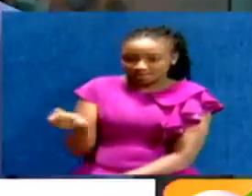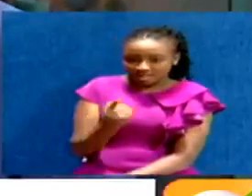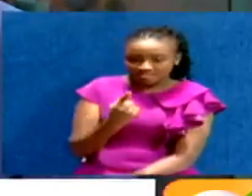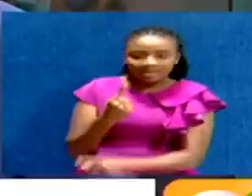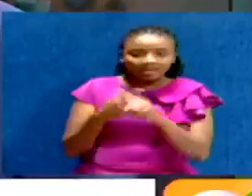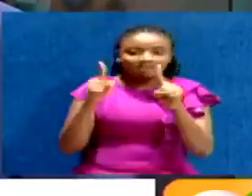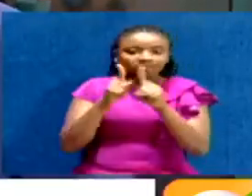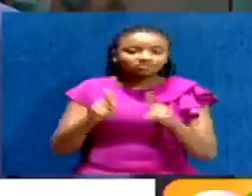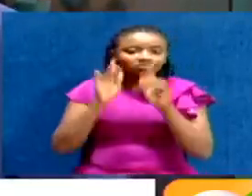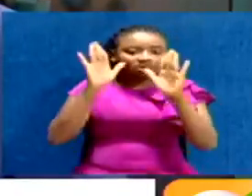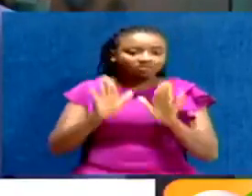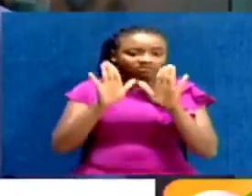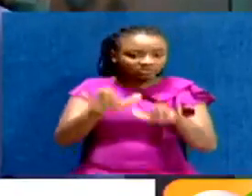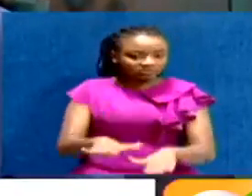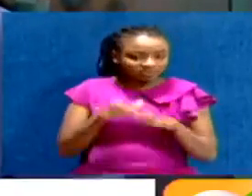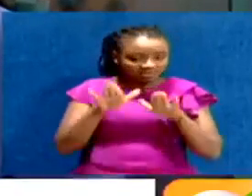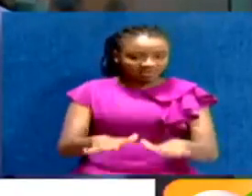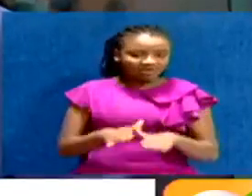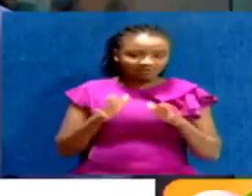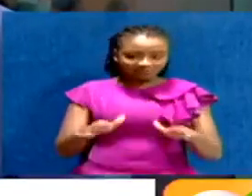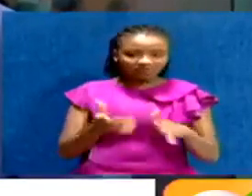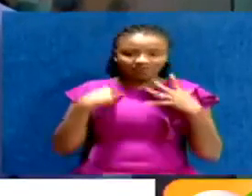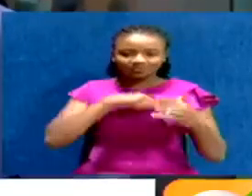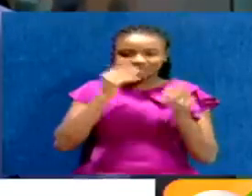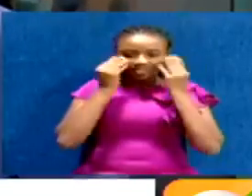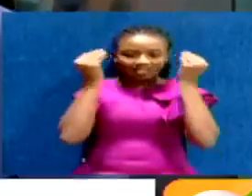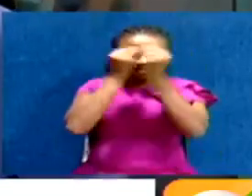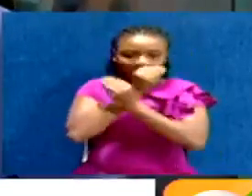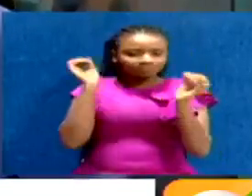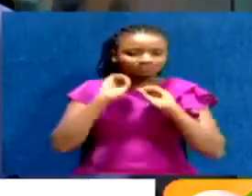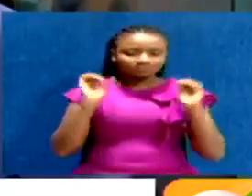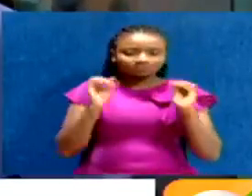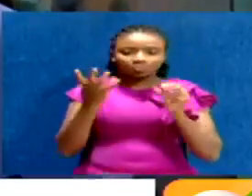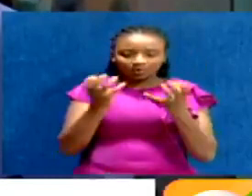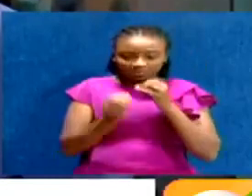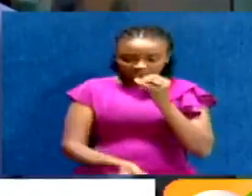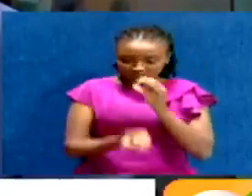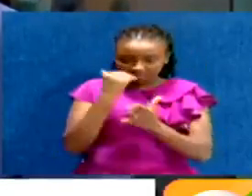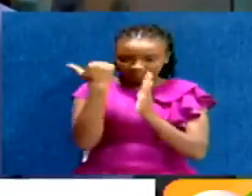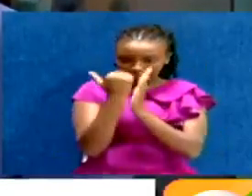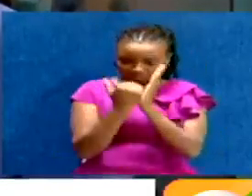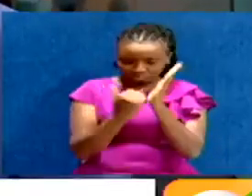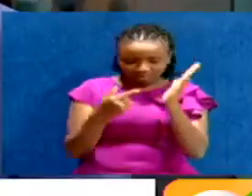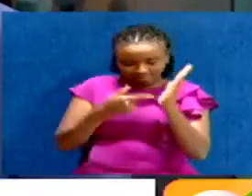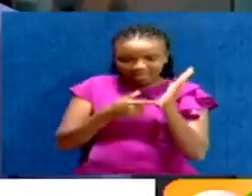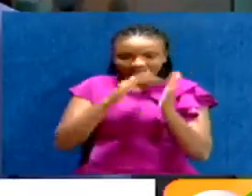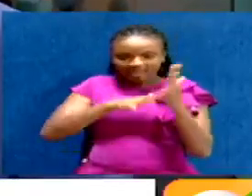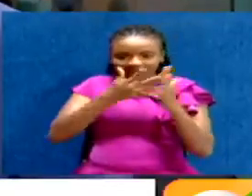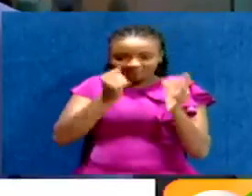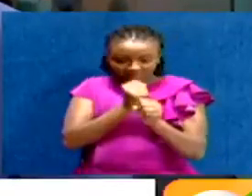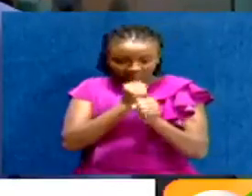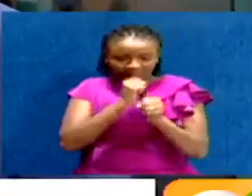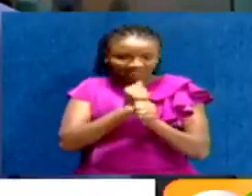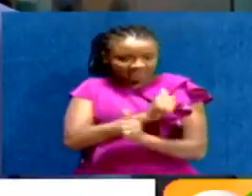realistic. We have created ourselves a fiscal framework that we think is sound and reasonable under the circumstances,